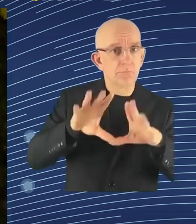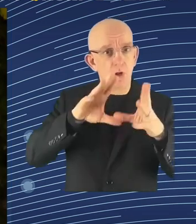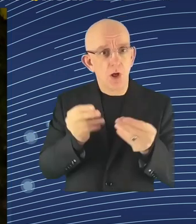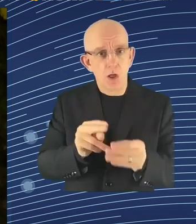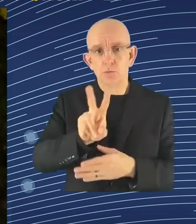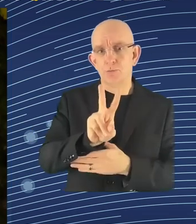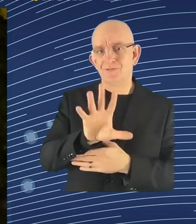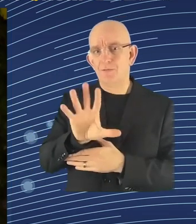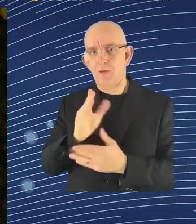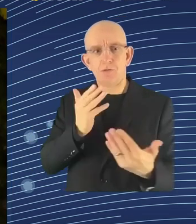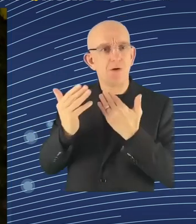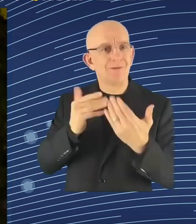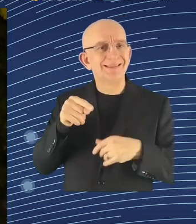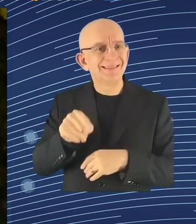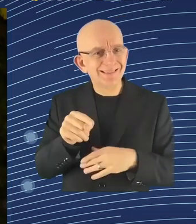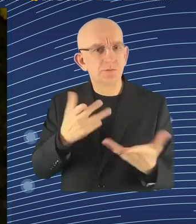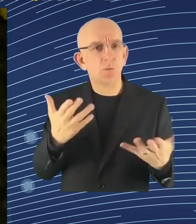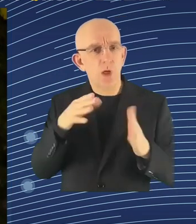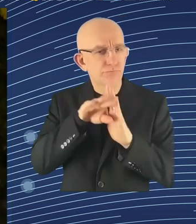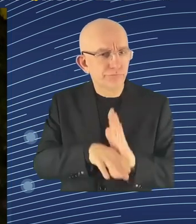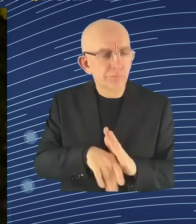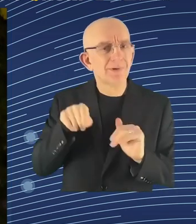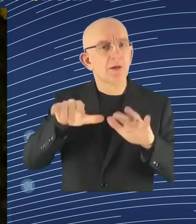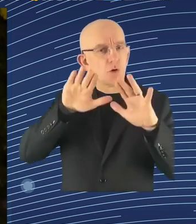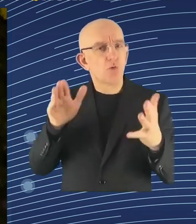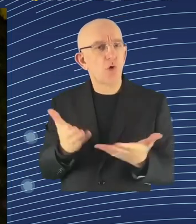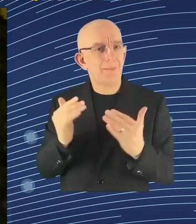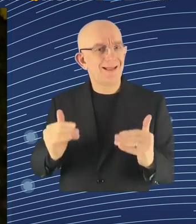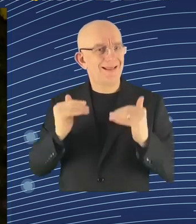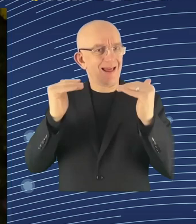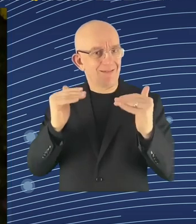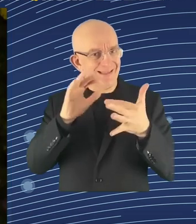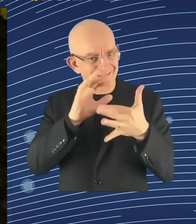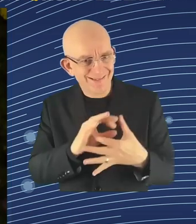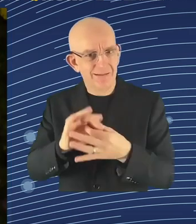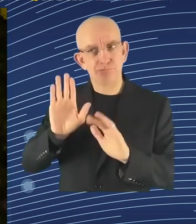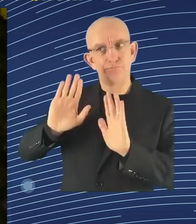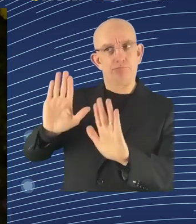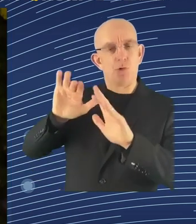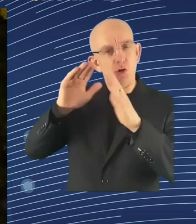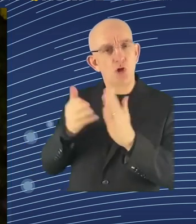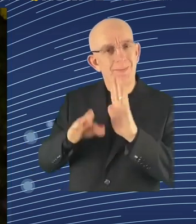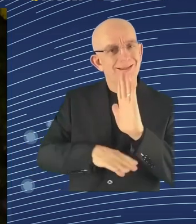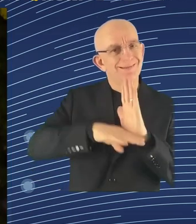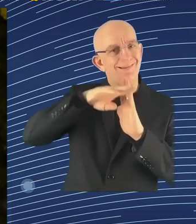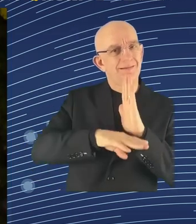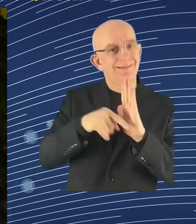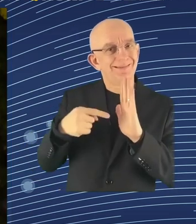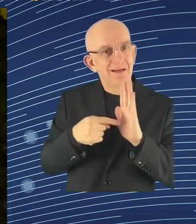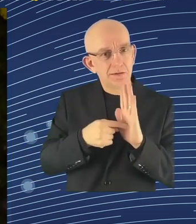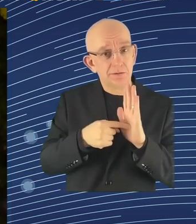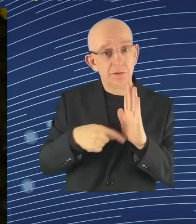impetus and give an example of how regulation can be shaped and